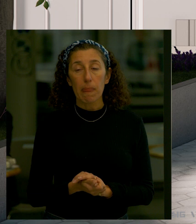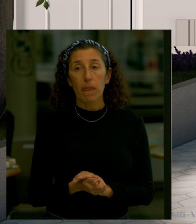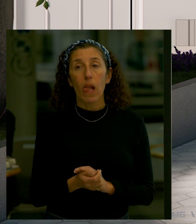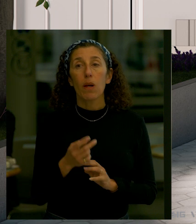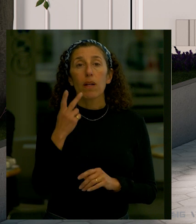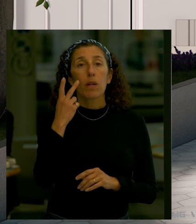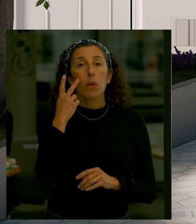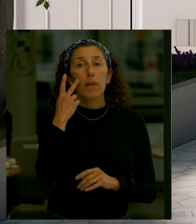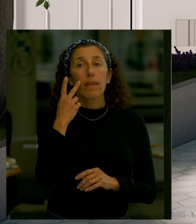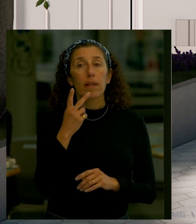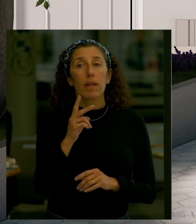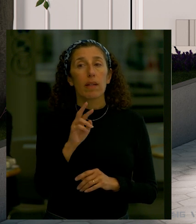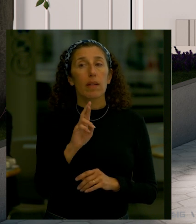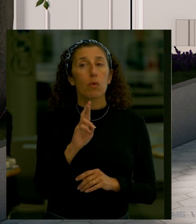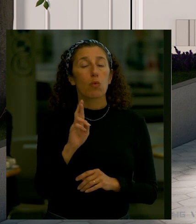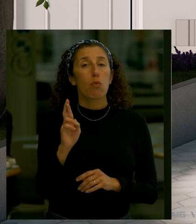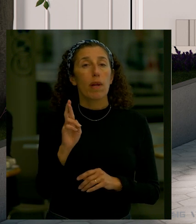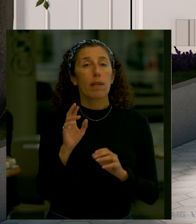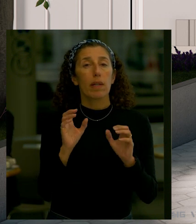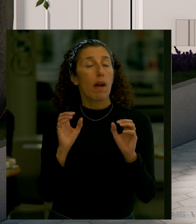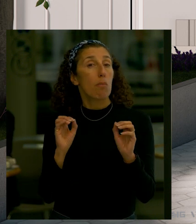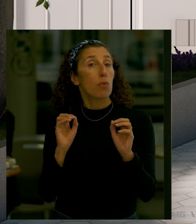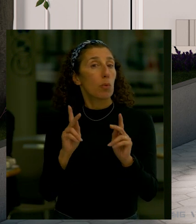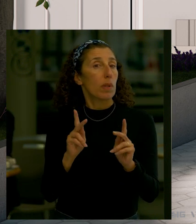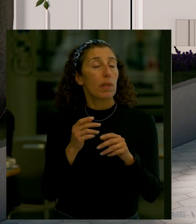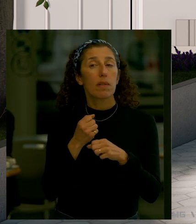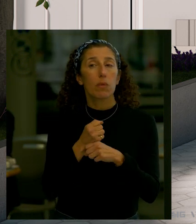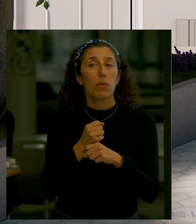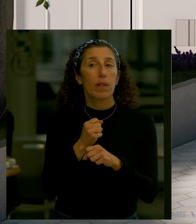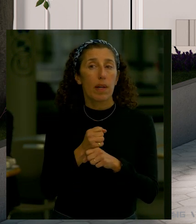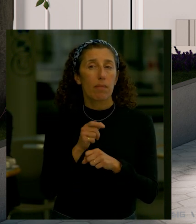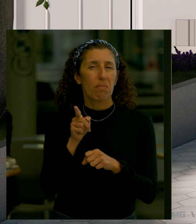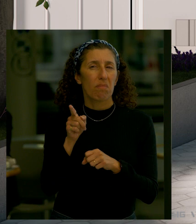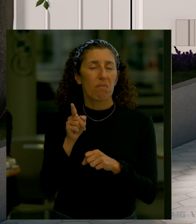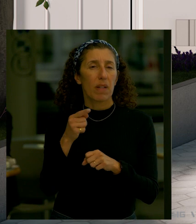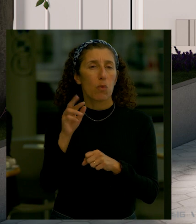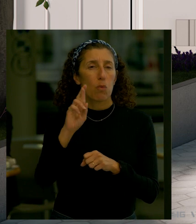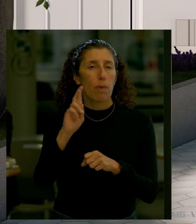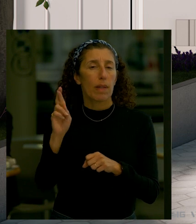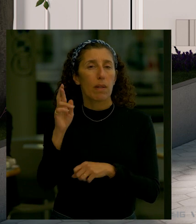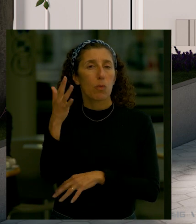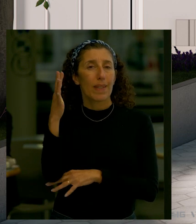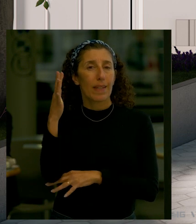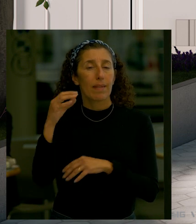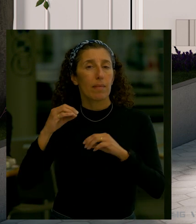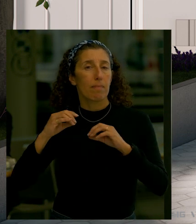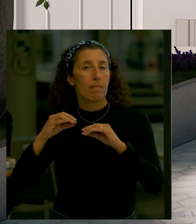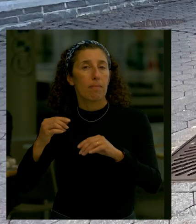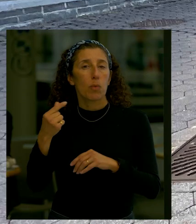see to the right you can see some of the opportunities that we're creating for trees green space plantings